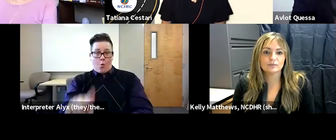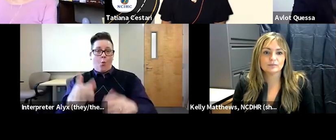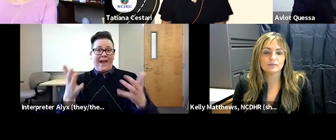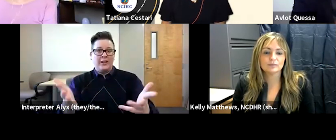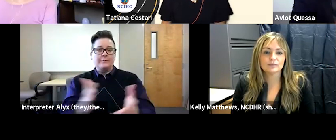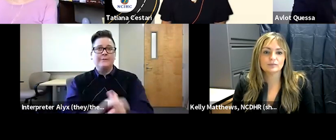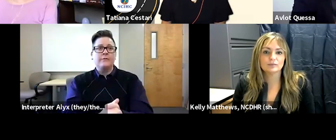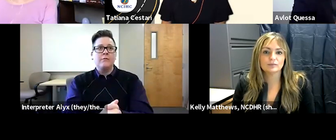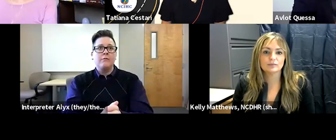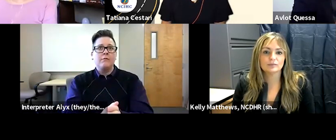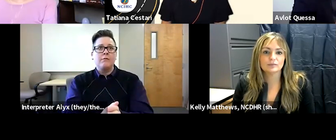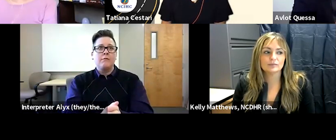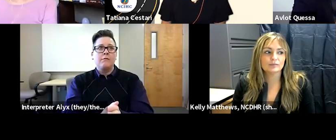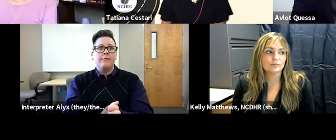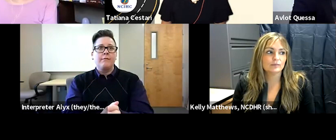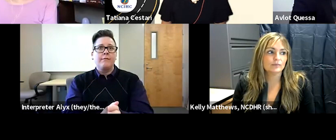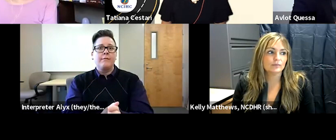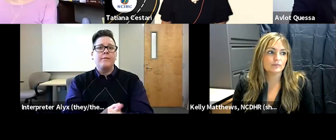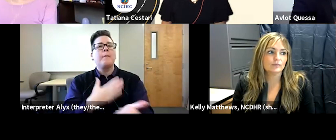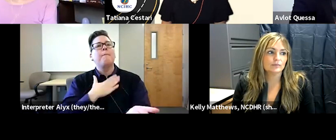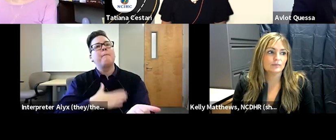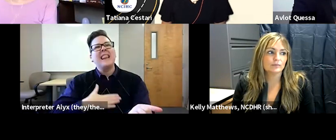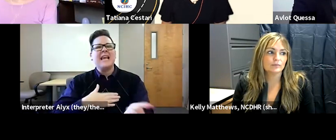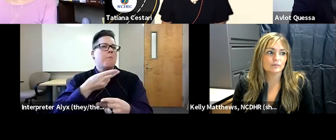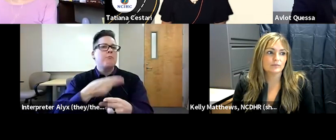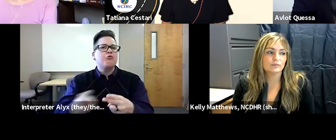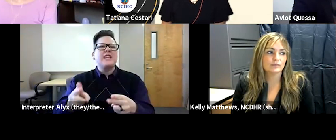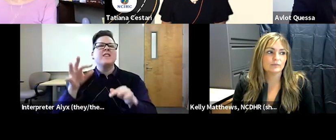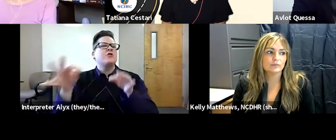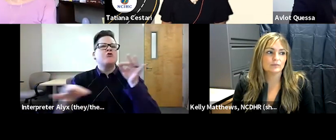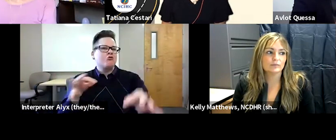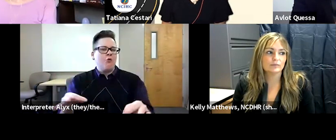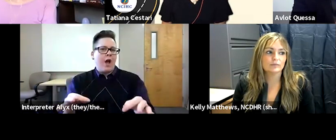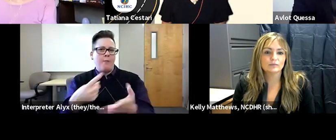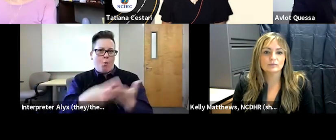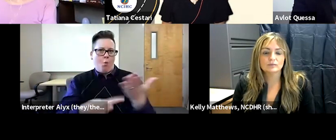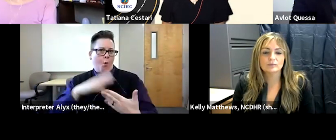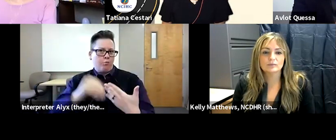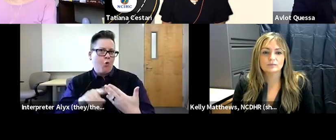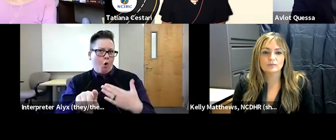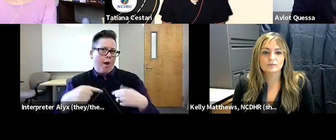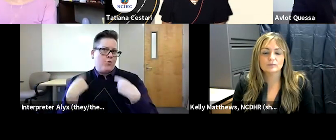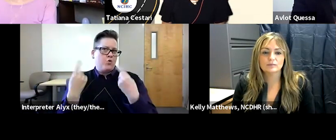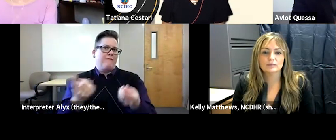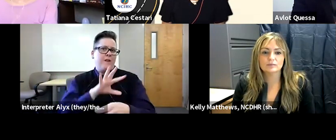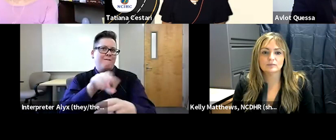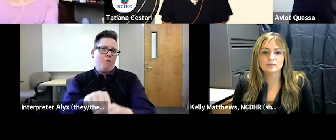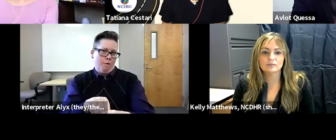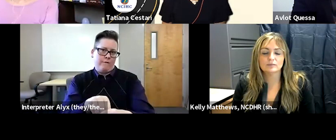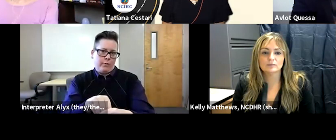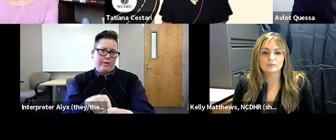please give us a brief description of the programs you've been involved in